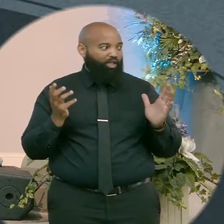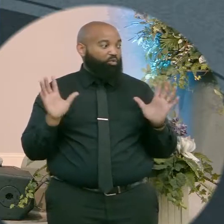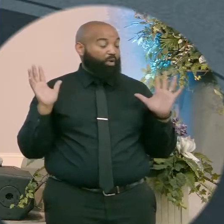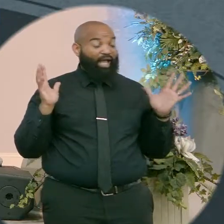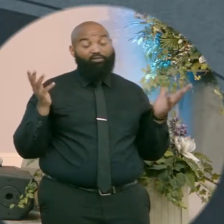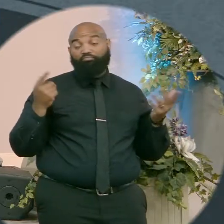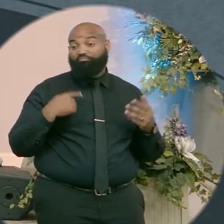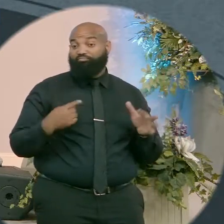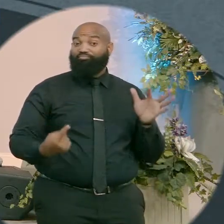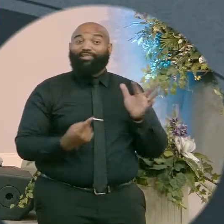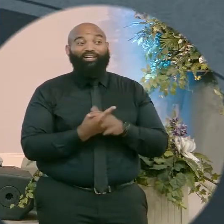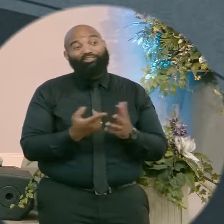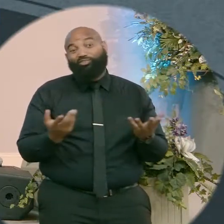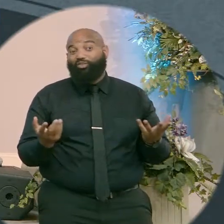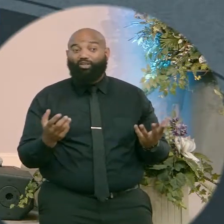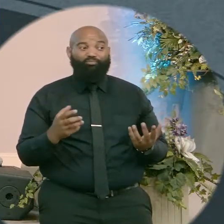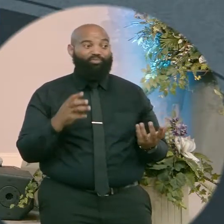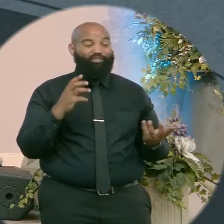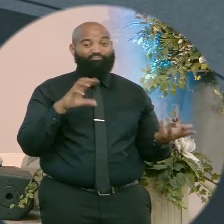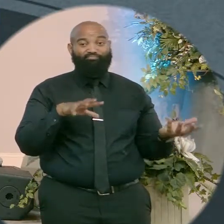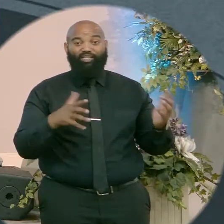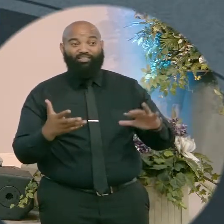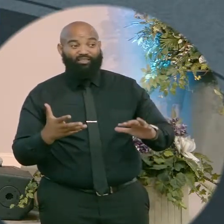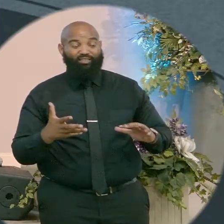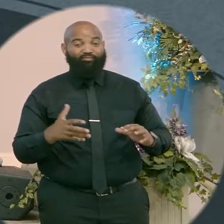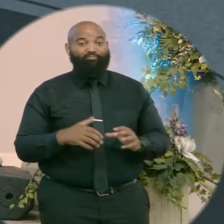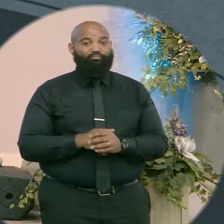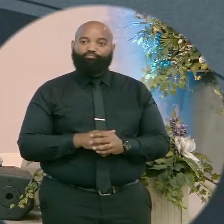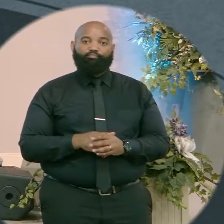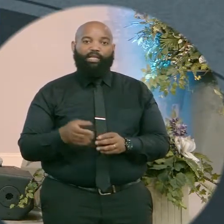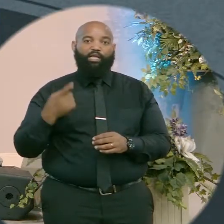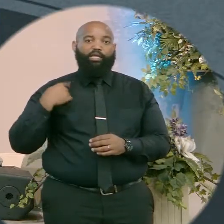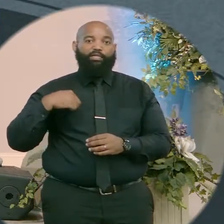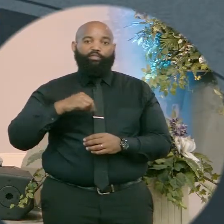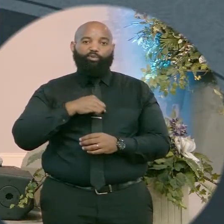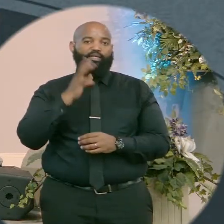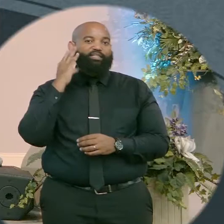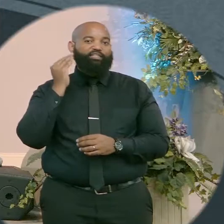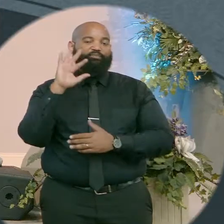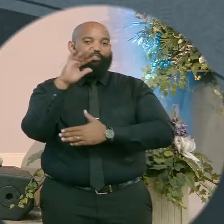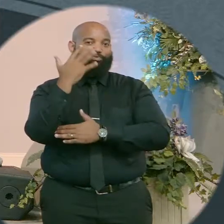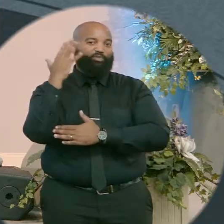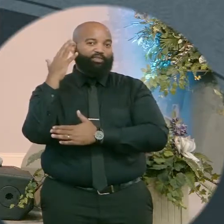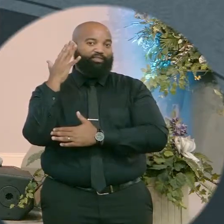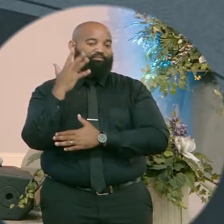just show up in the wilderness. When we get there, it was either God ordained or God allowed, but God was in it.